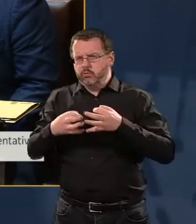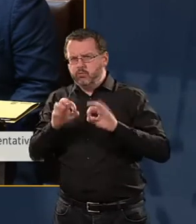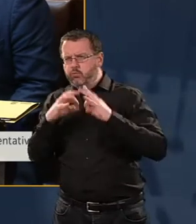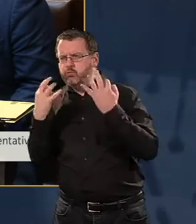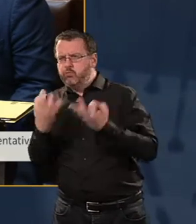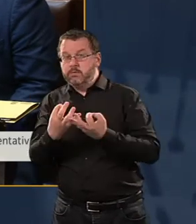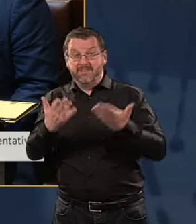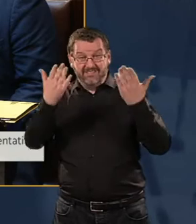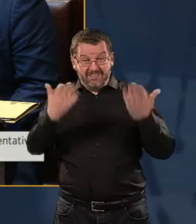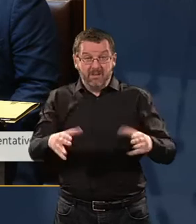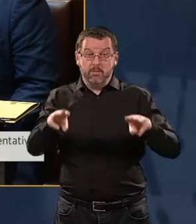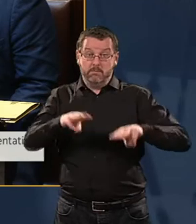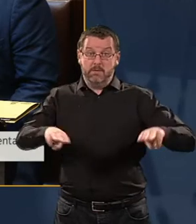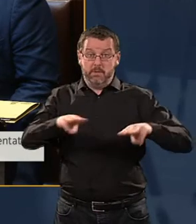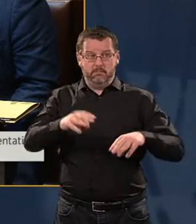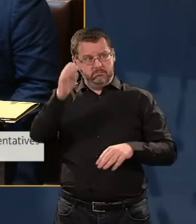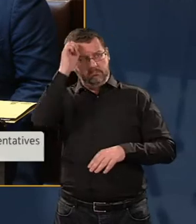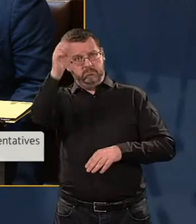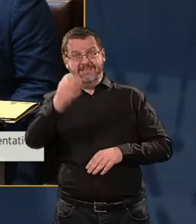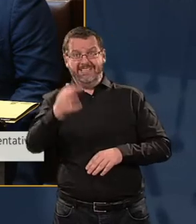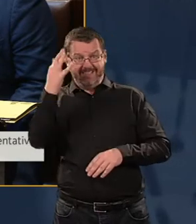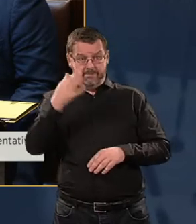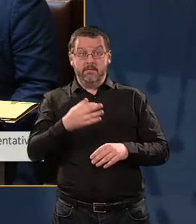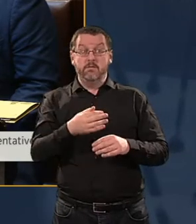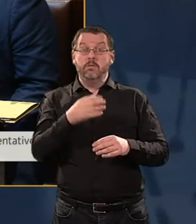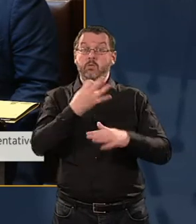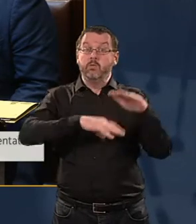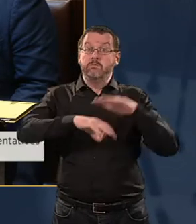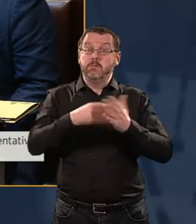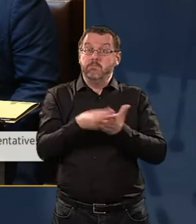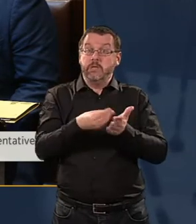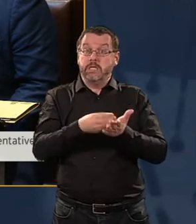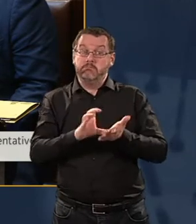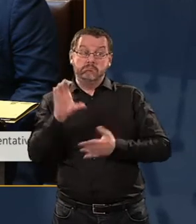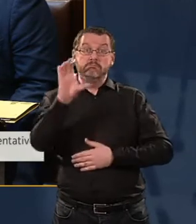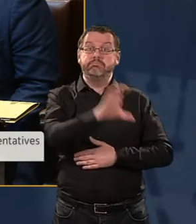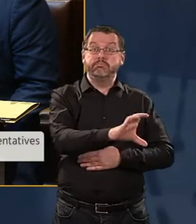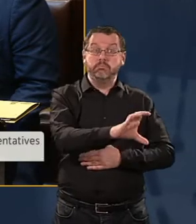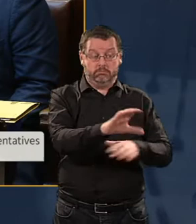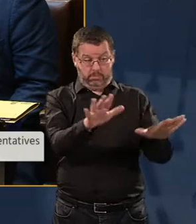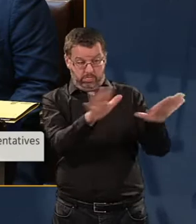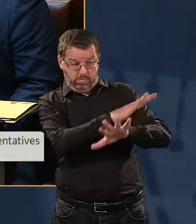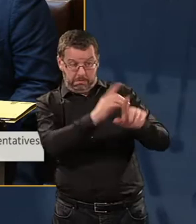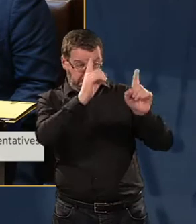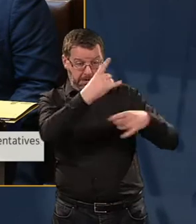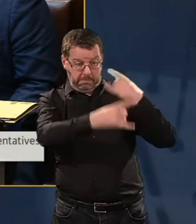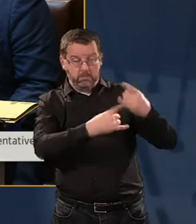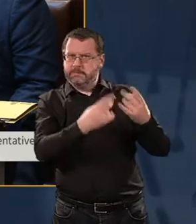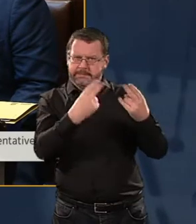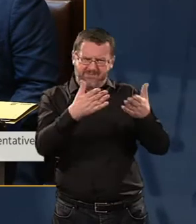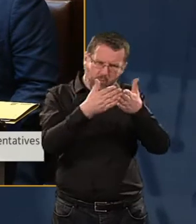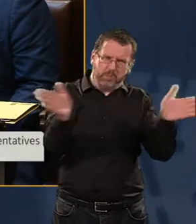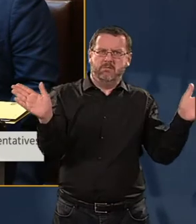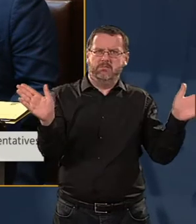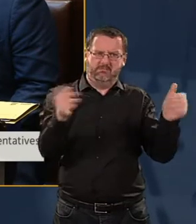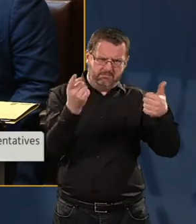expectation that when substantial state funds are allocated, that things would be above board in relation to all of those basic